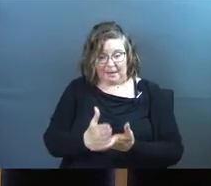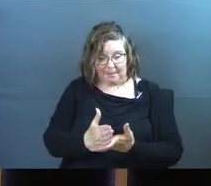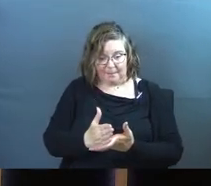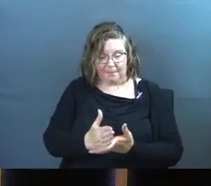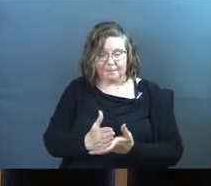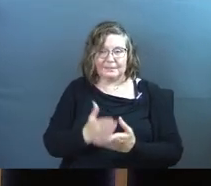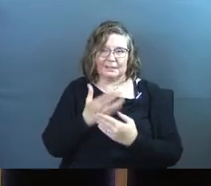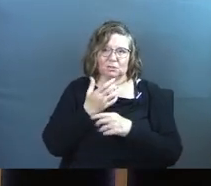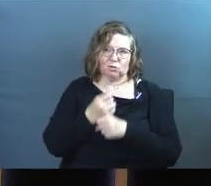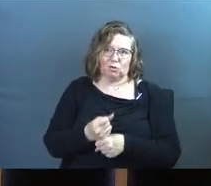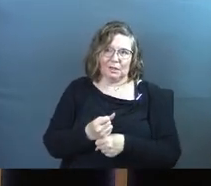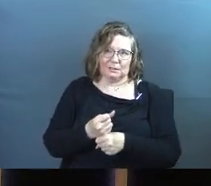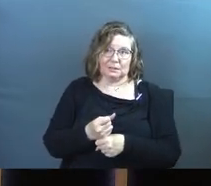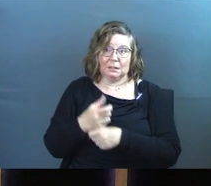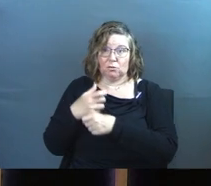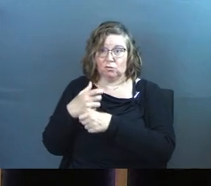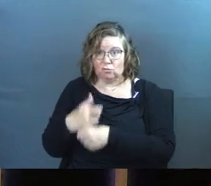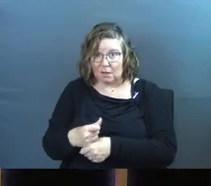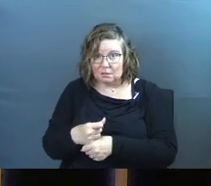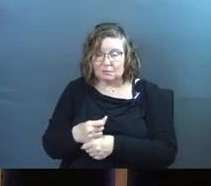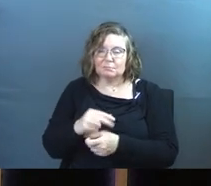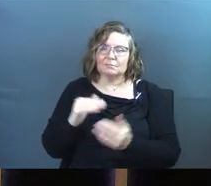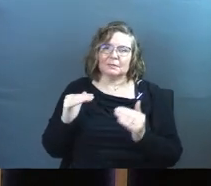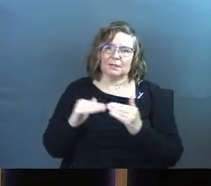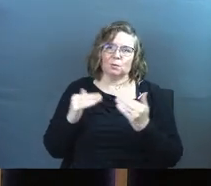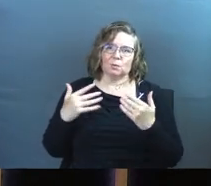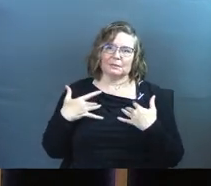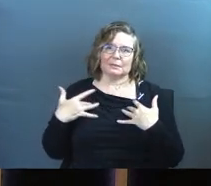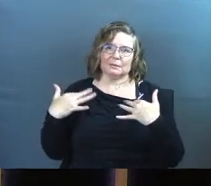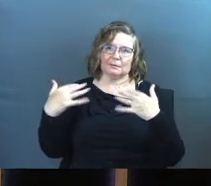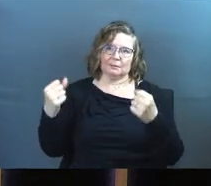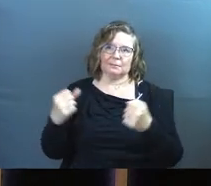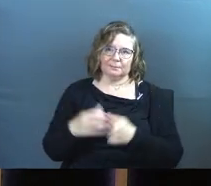is the trusting and in the trusting is the healing.